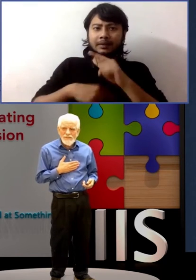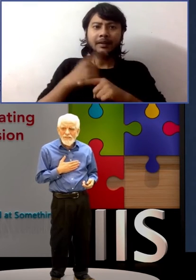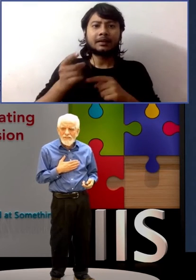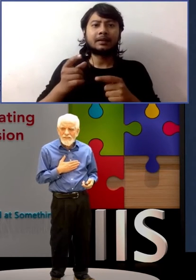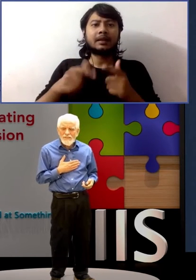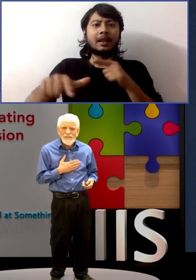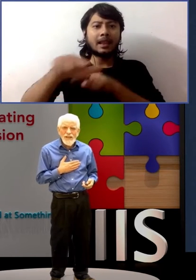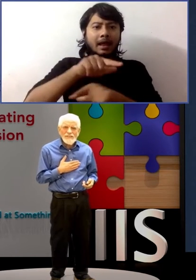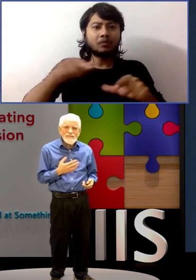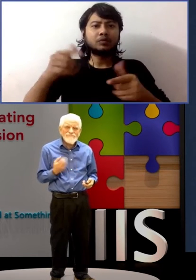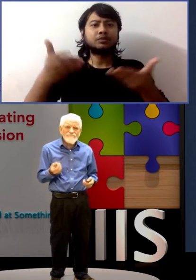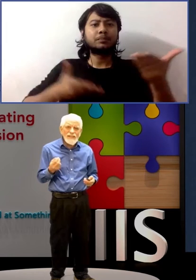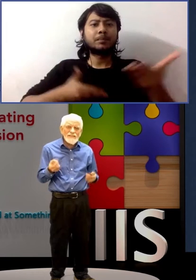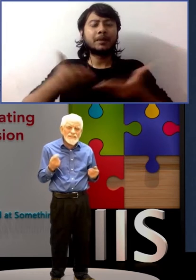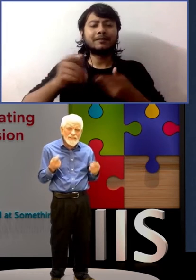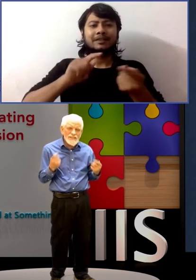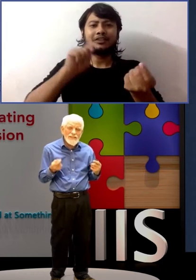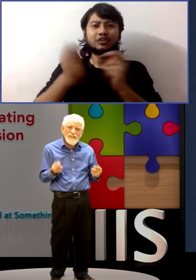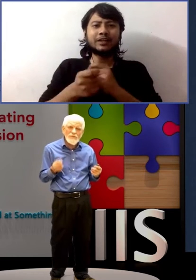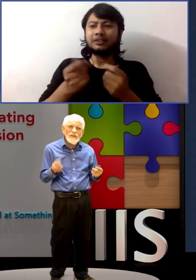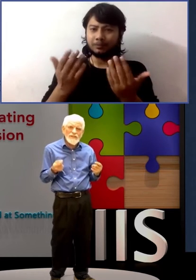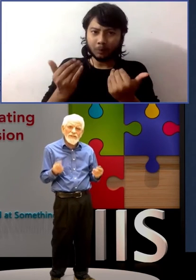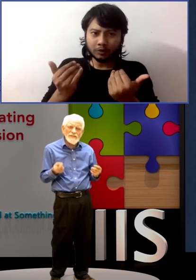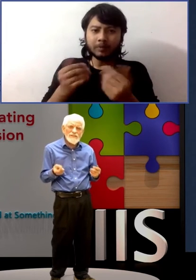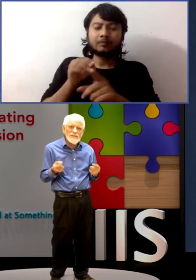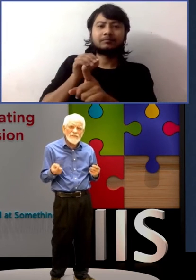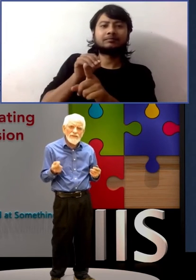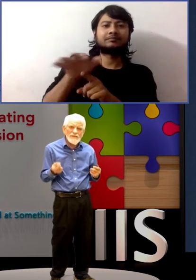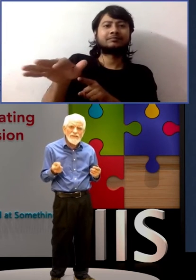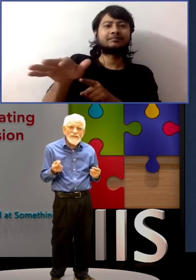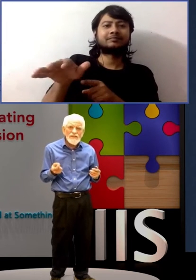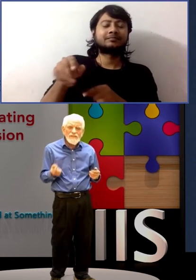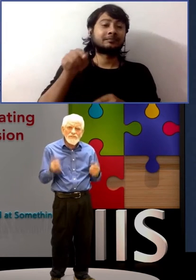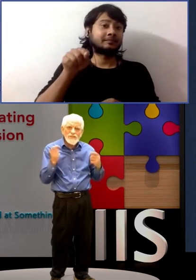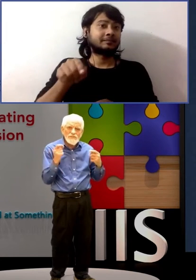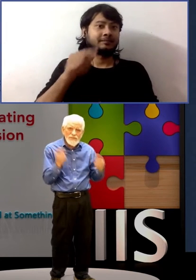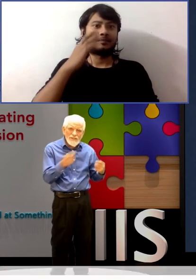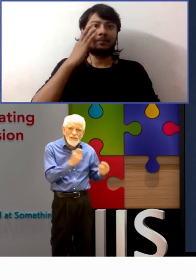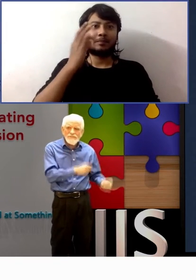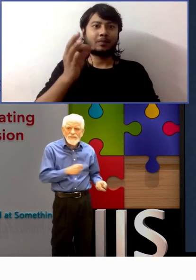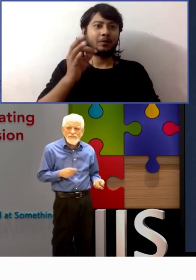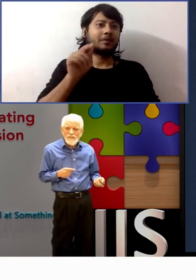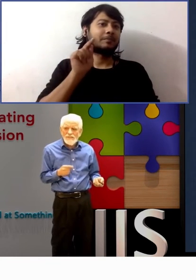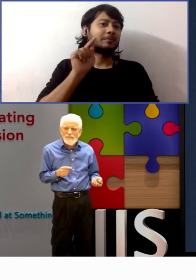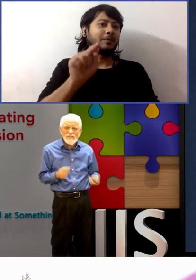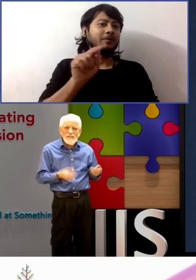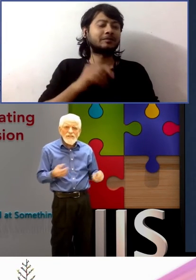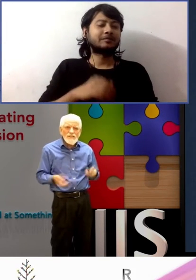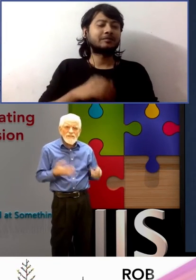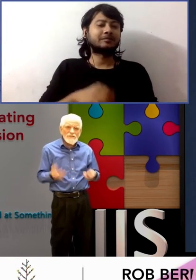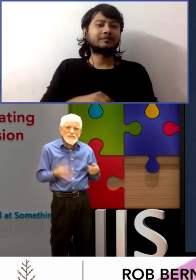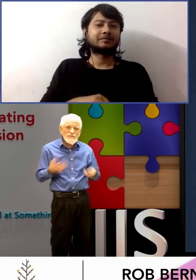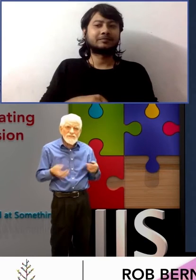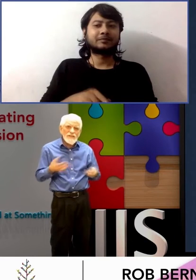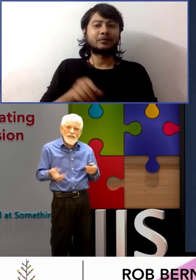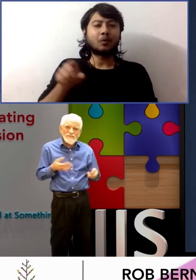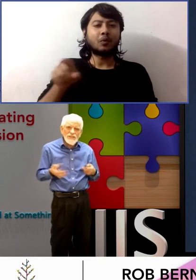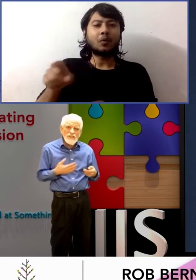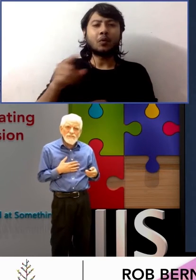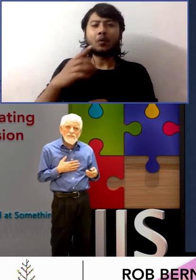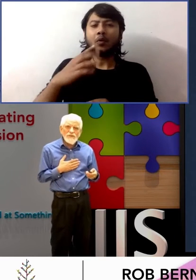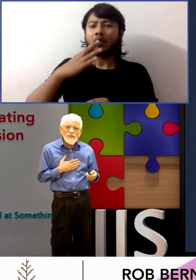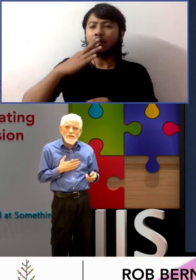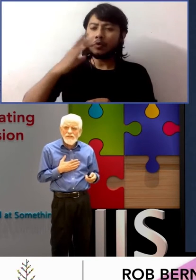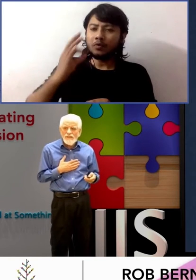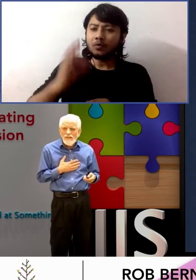person. So, that's, that's the key here, one of the keys to the method. Using real-life situations to elicit this kind of